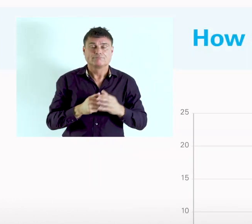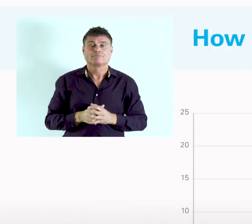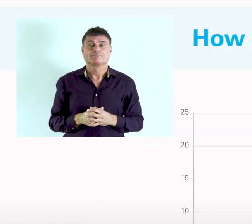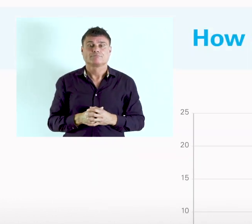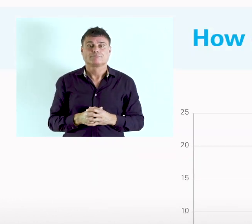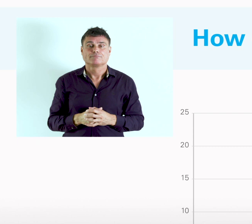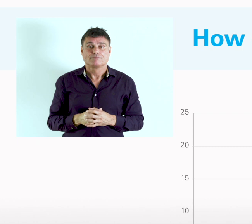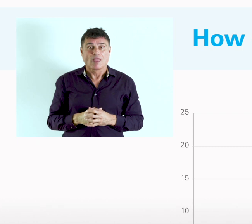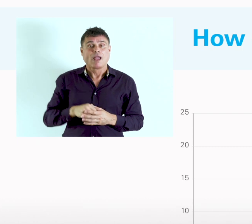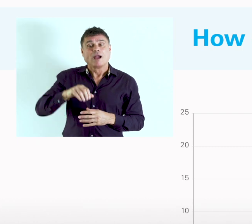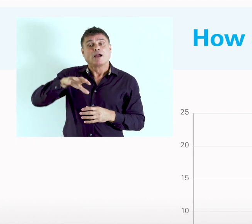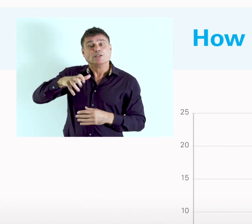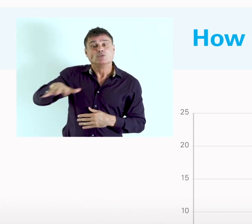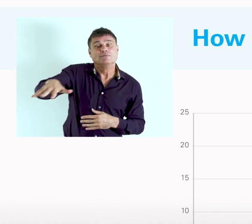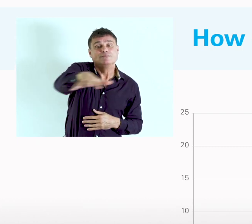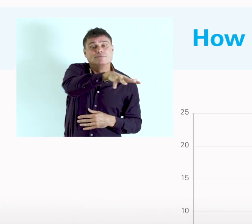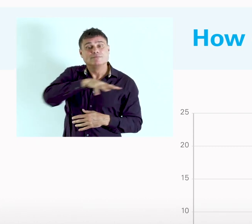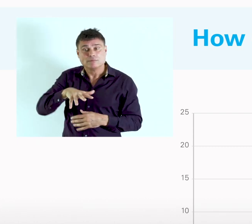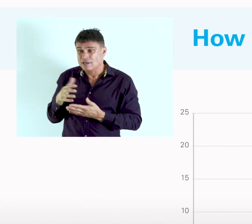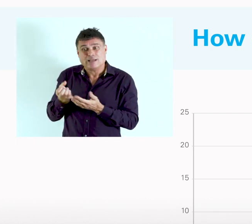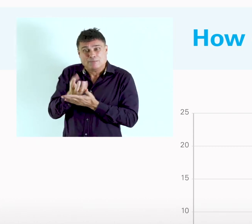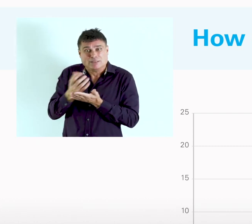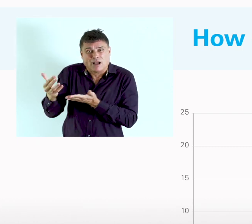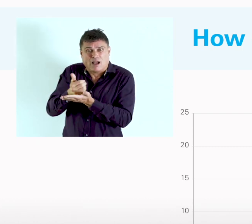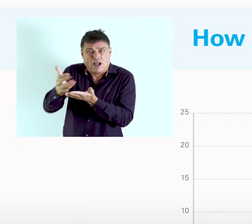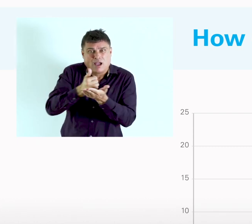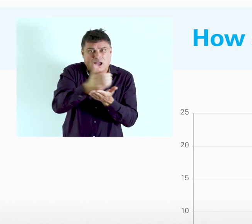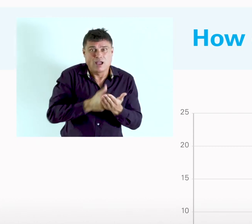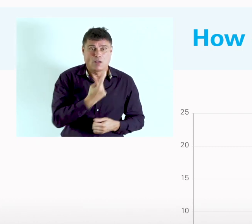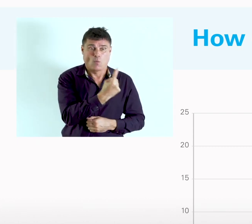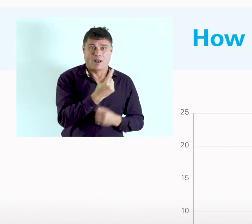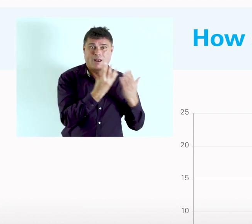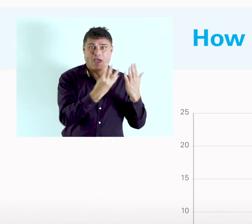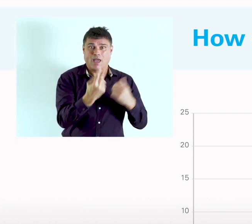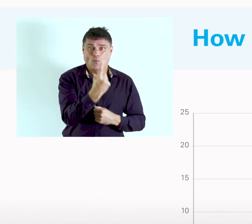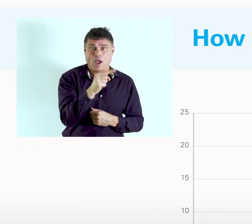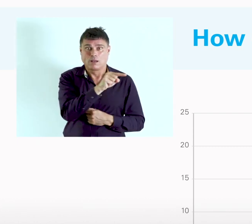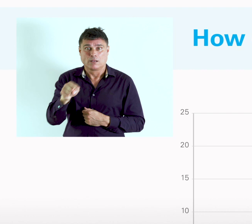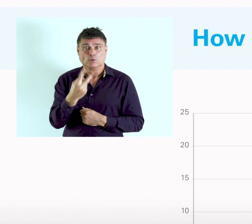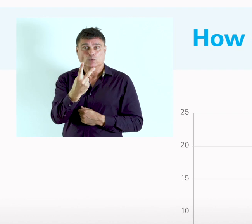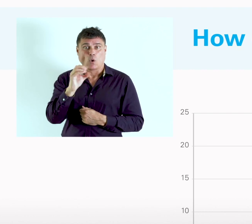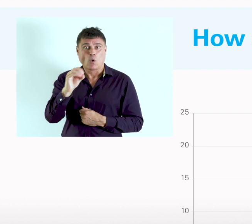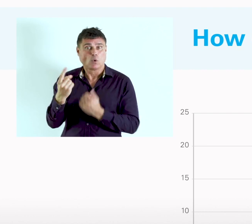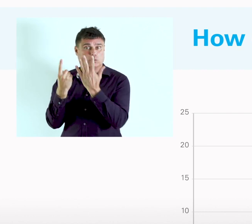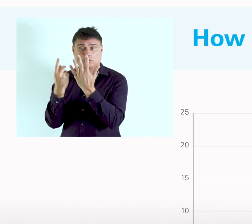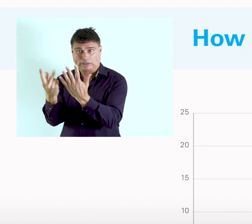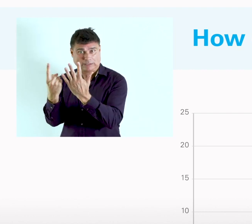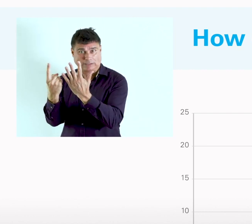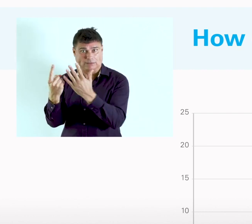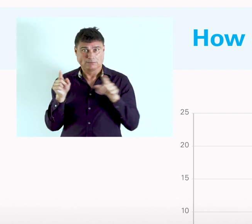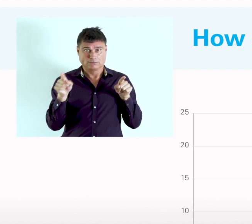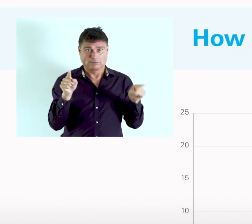For the same countries, all these data have been collected between 1991 and 2006,